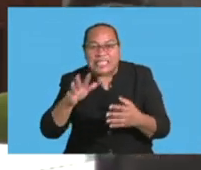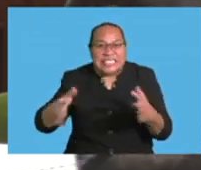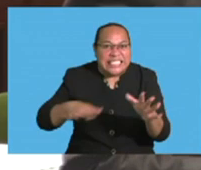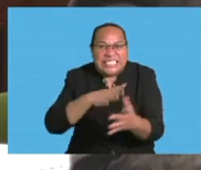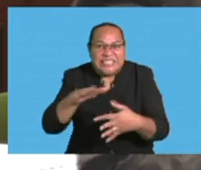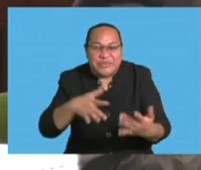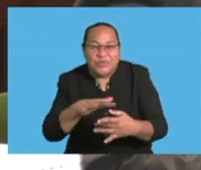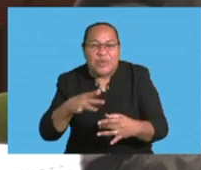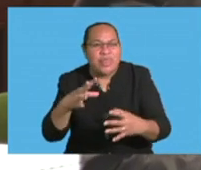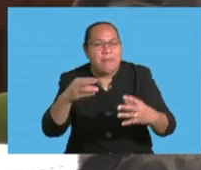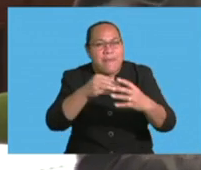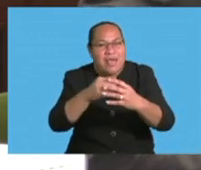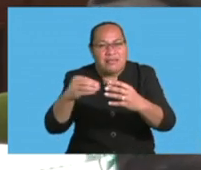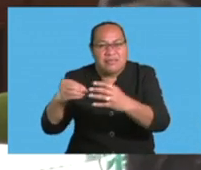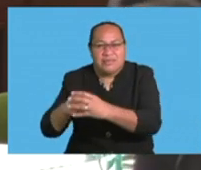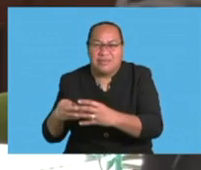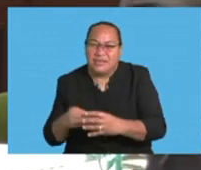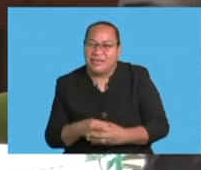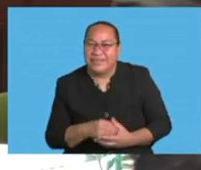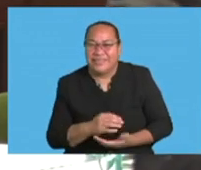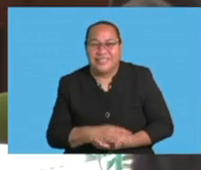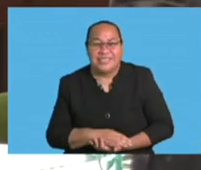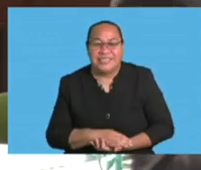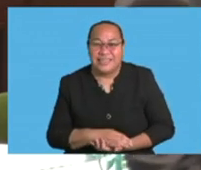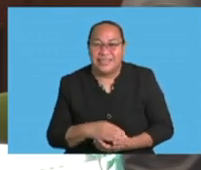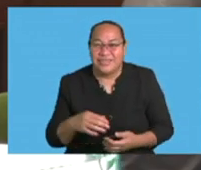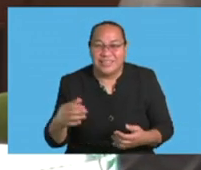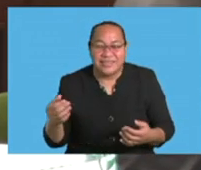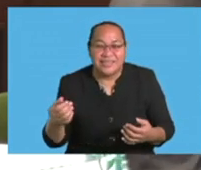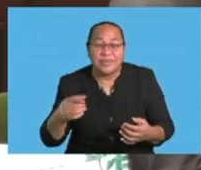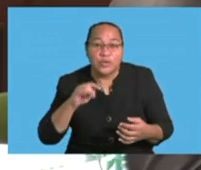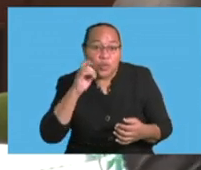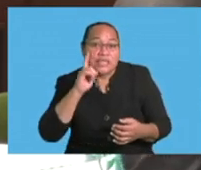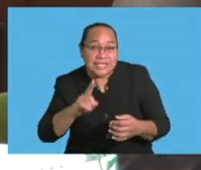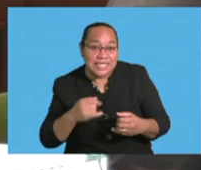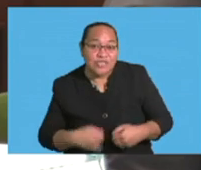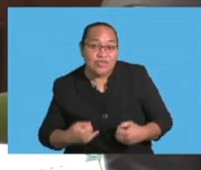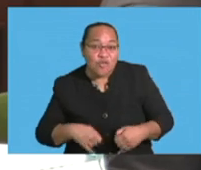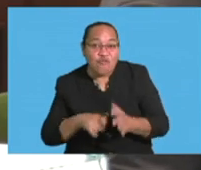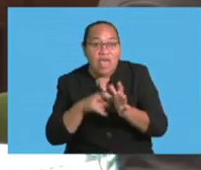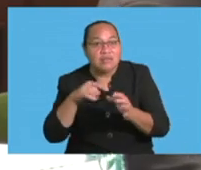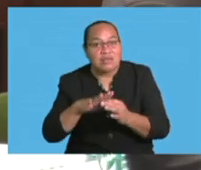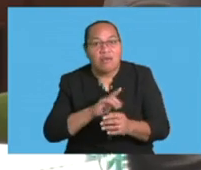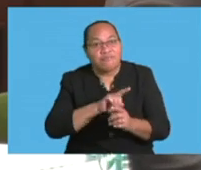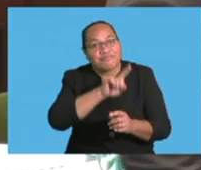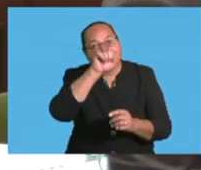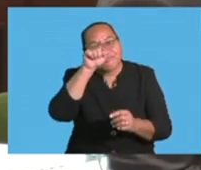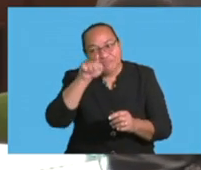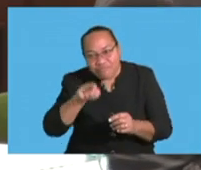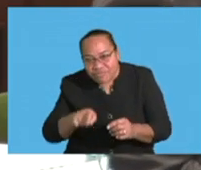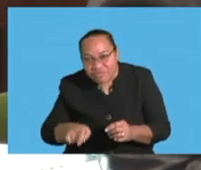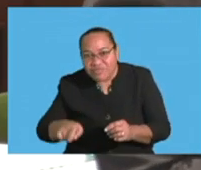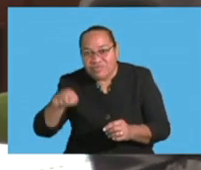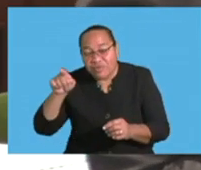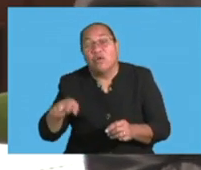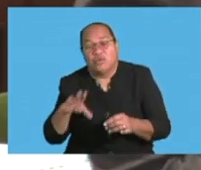with the banks. Now, we can see that those interest rates have in fact come down. So, you can have a major player